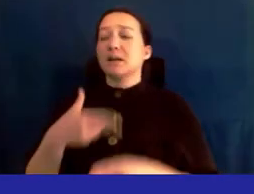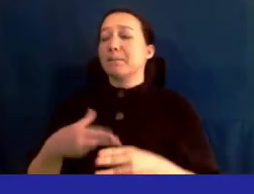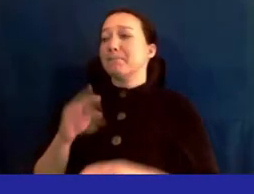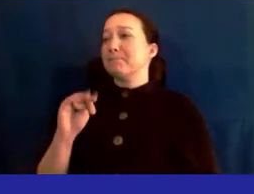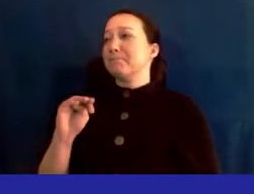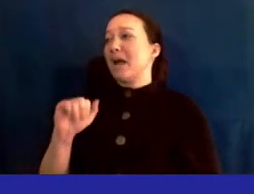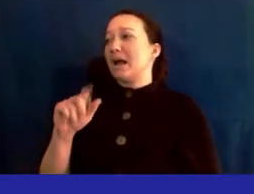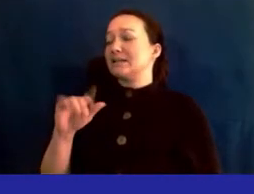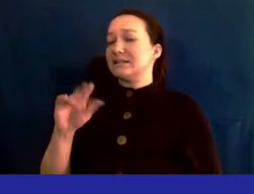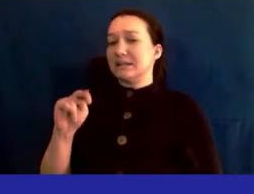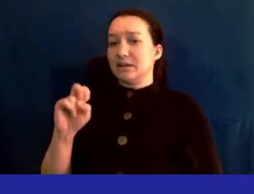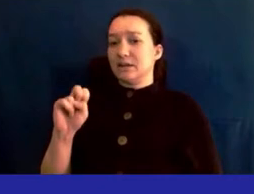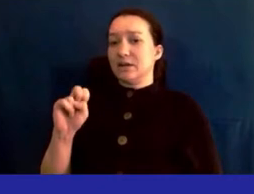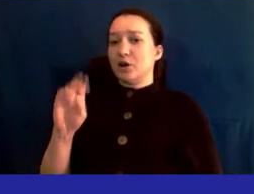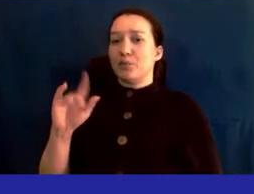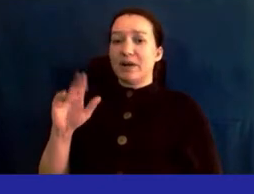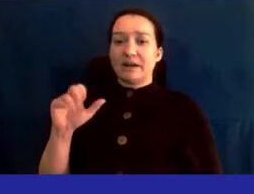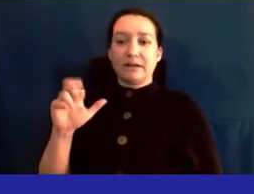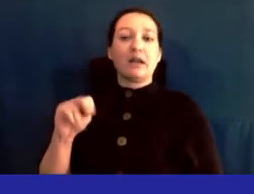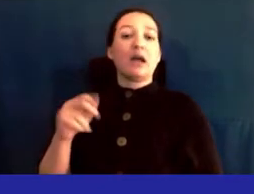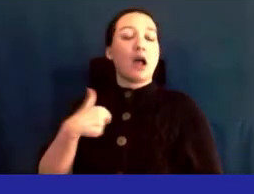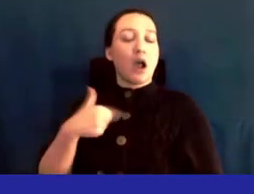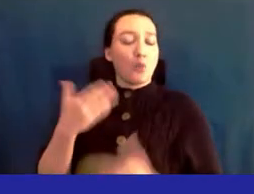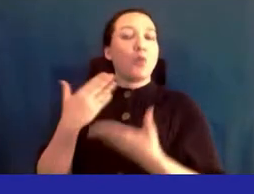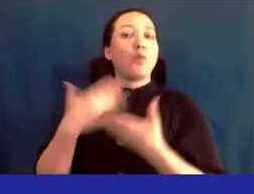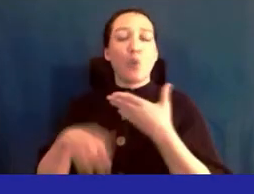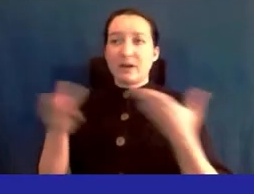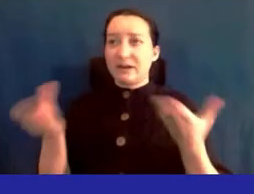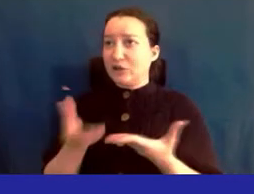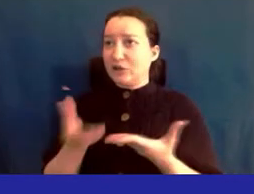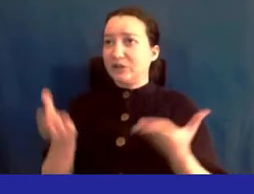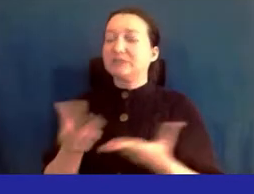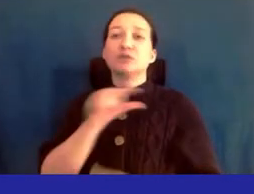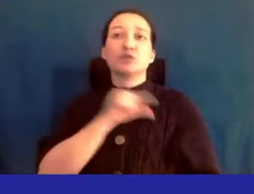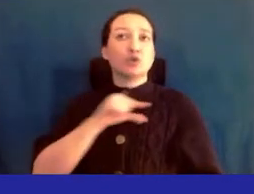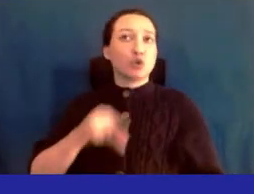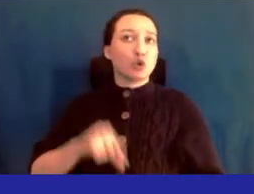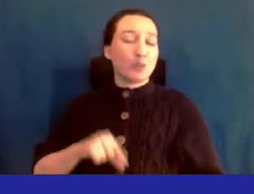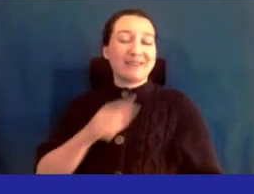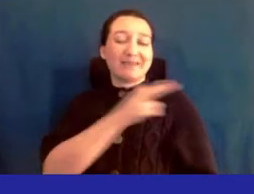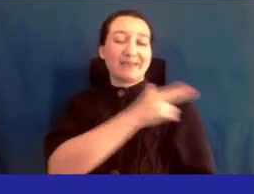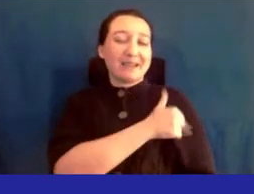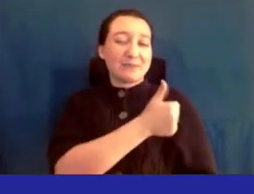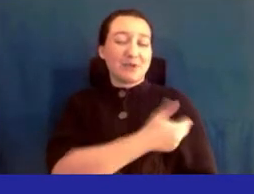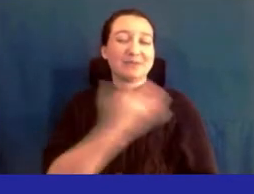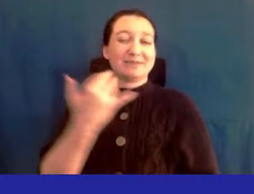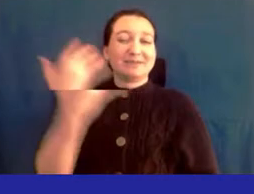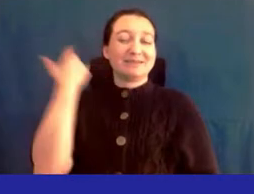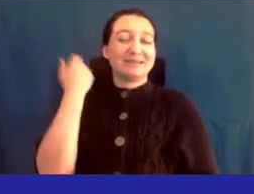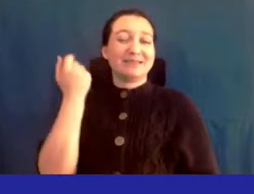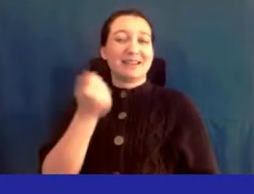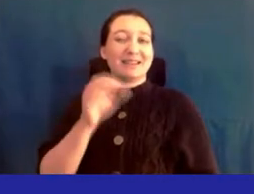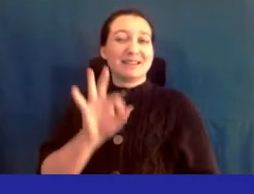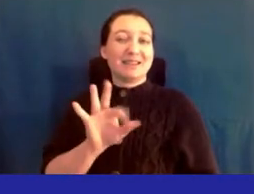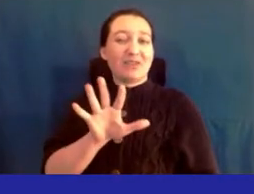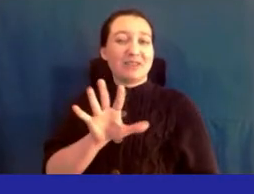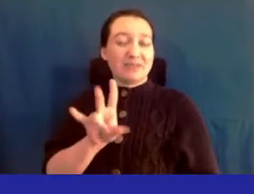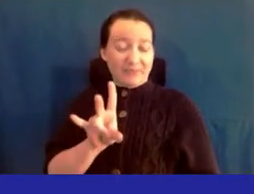just a bit about myself real quick i was born here at queen's general hospital back in 1957